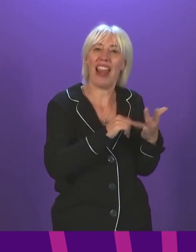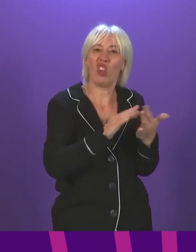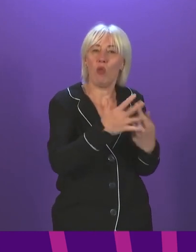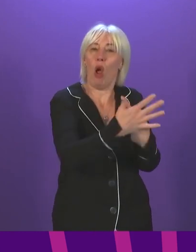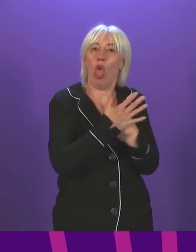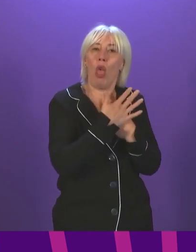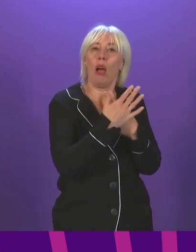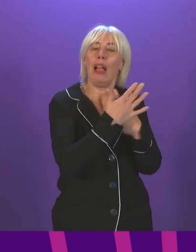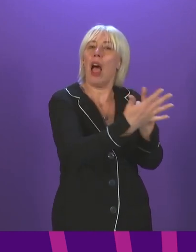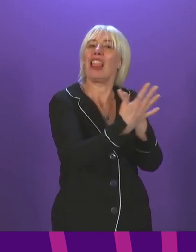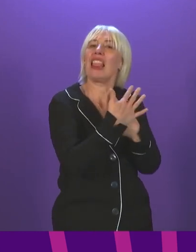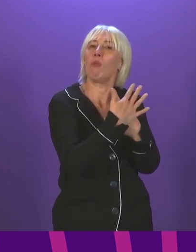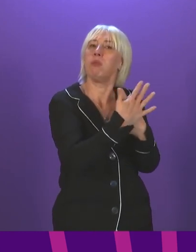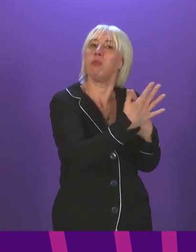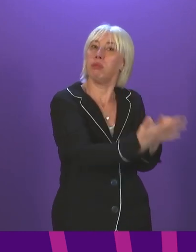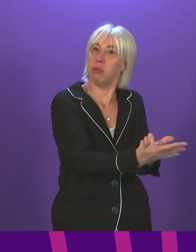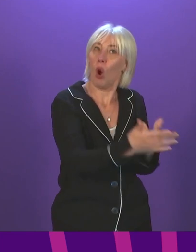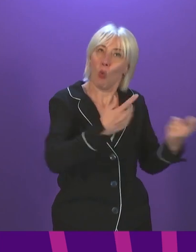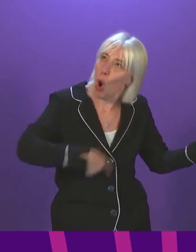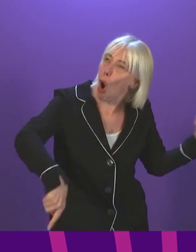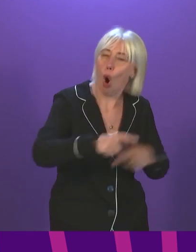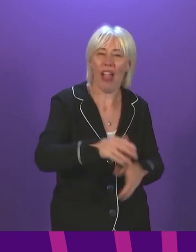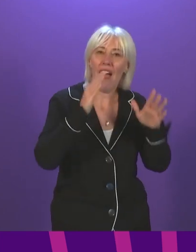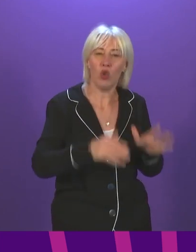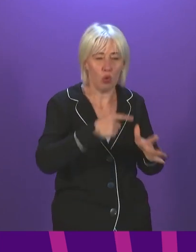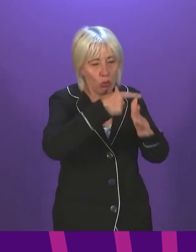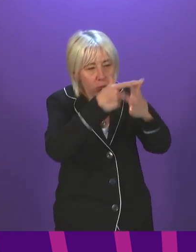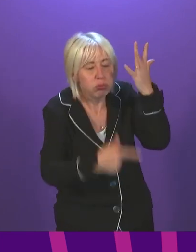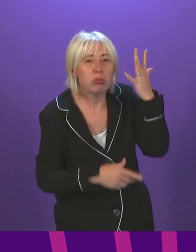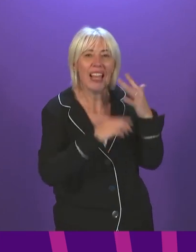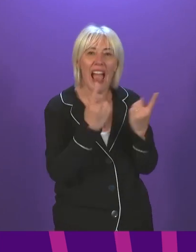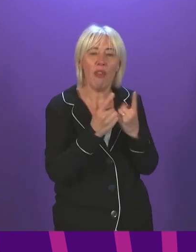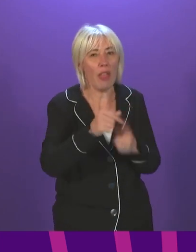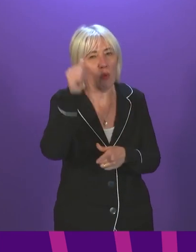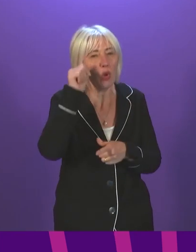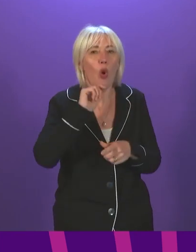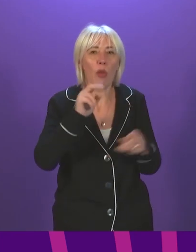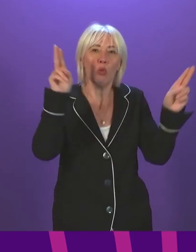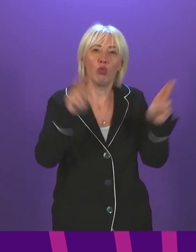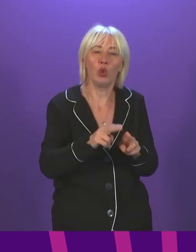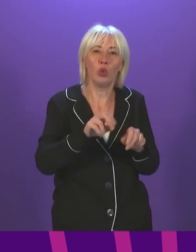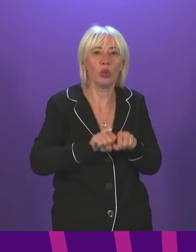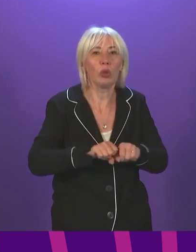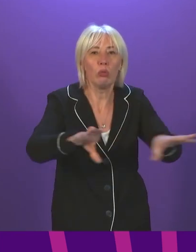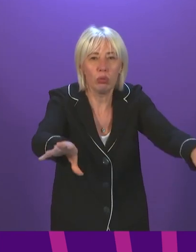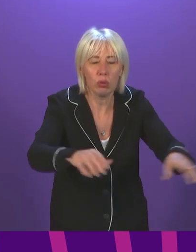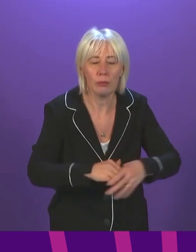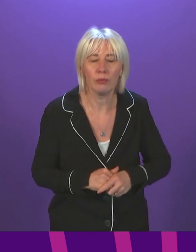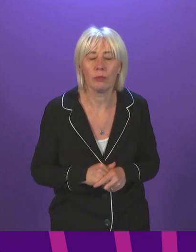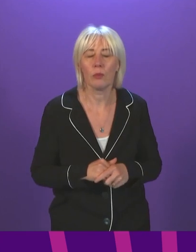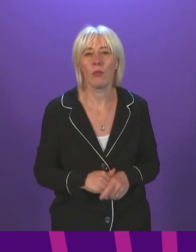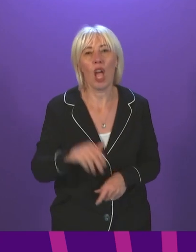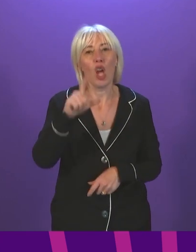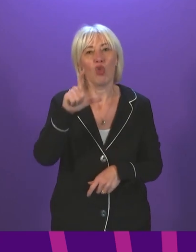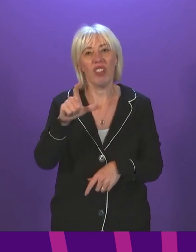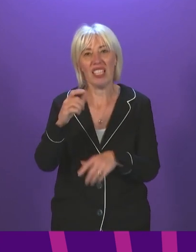desperately want to do, we need to keep doing all of the things that we know will reduce transmission of the virus. Christine Graham to be followed by Jackie